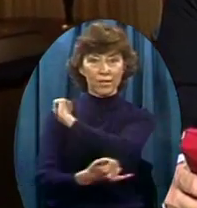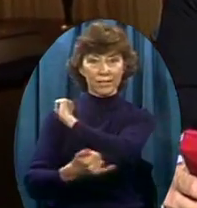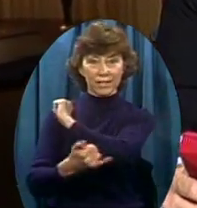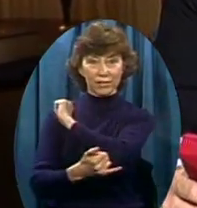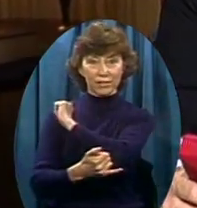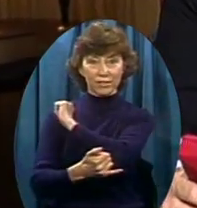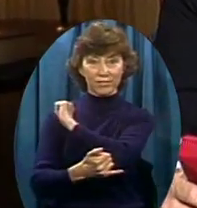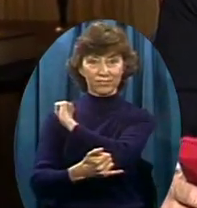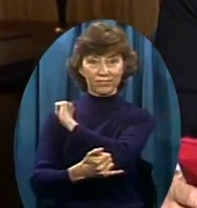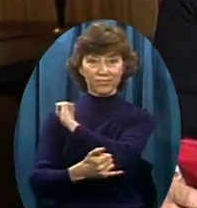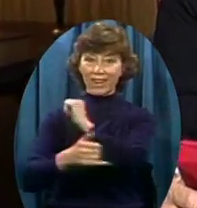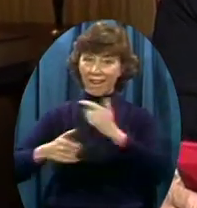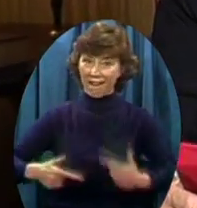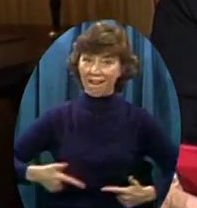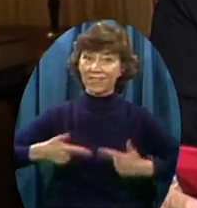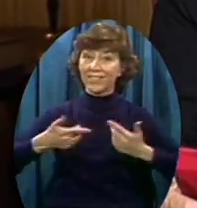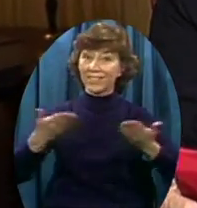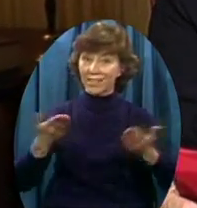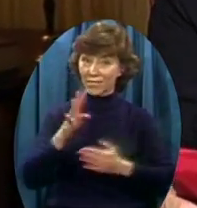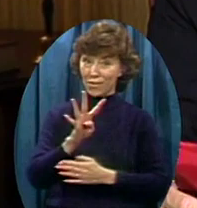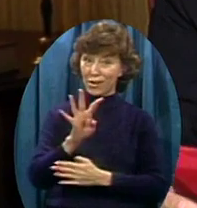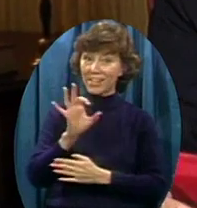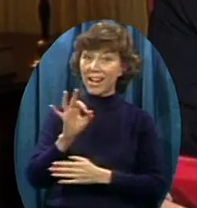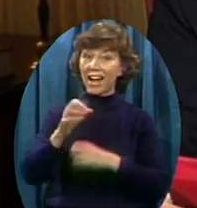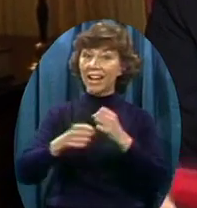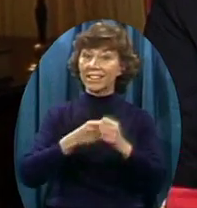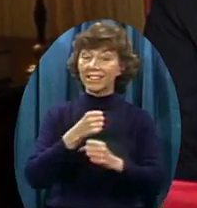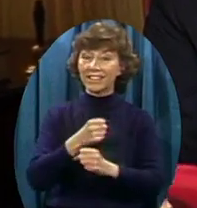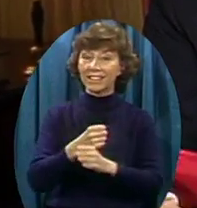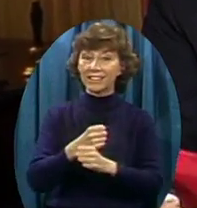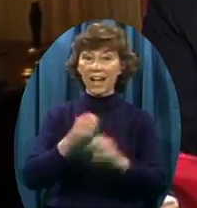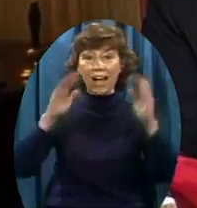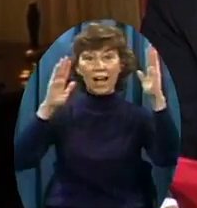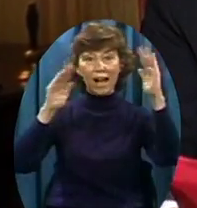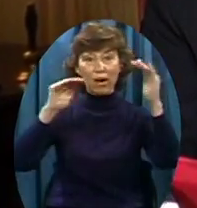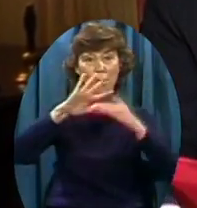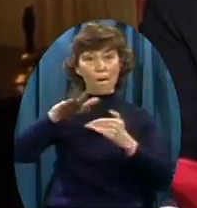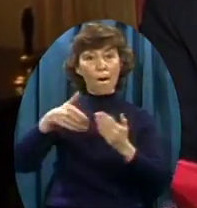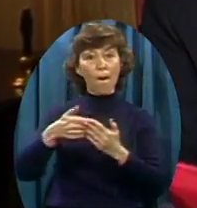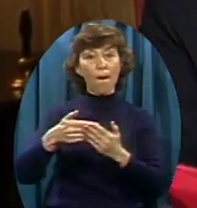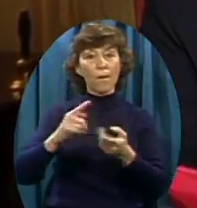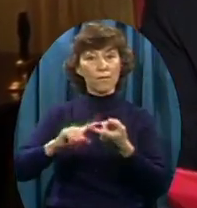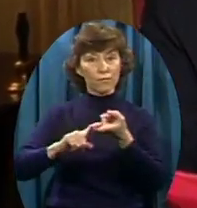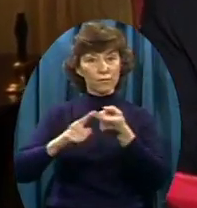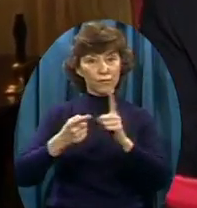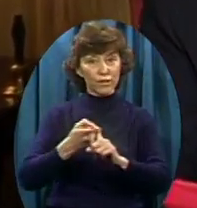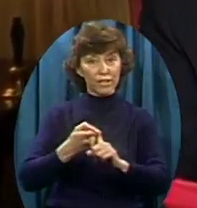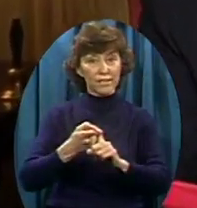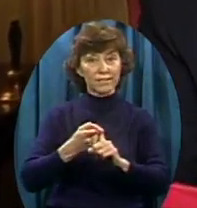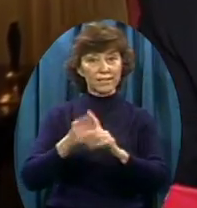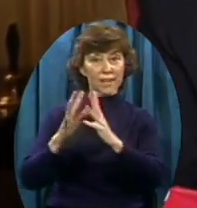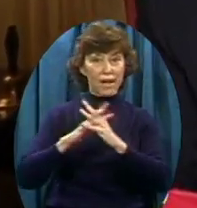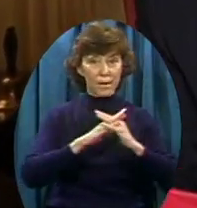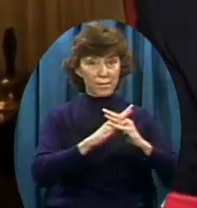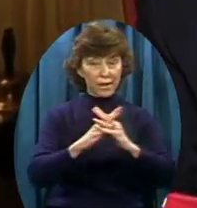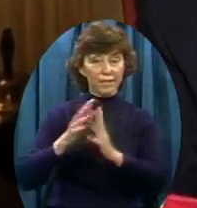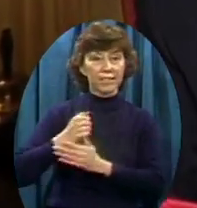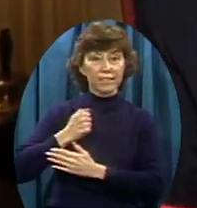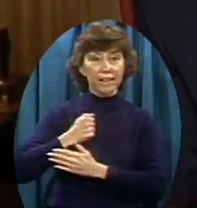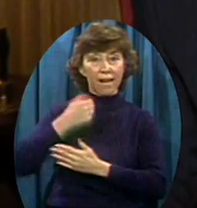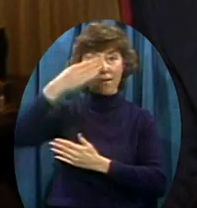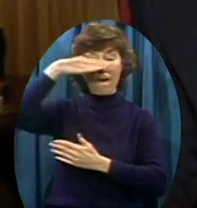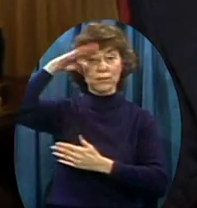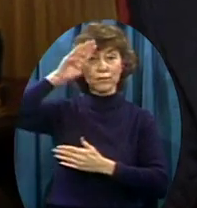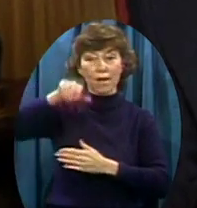49 years in. And I hope that all of my friends in the U.S., Canada, Australia, all of the free world looking in right